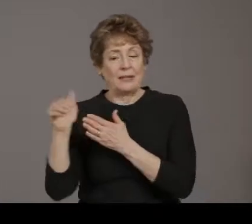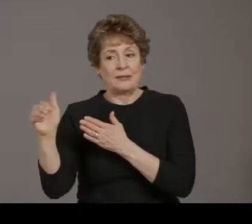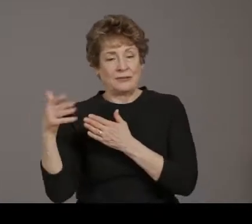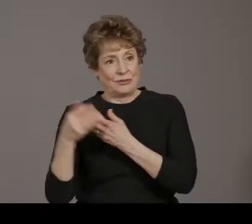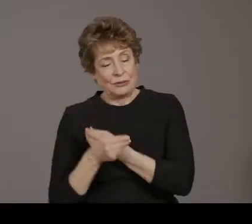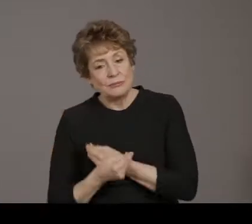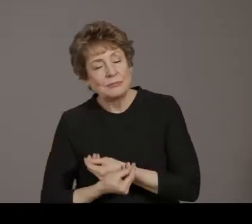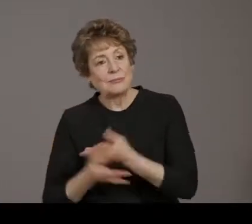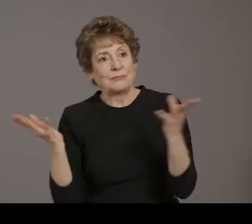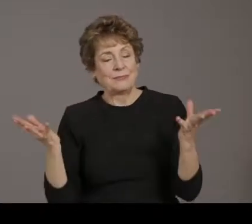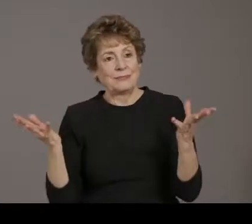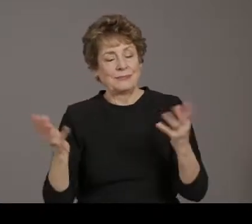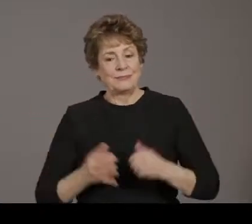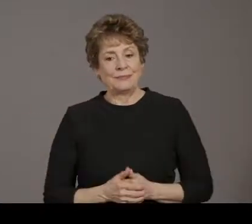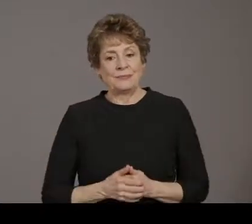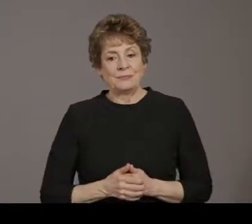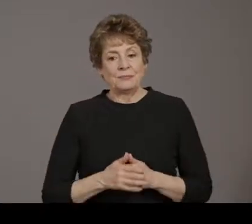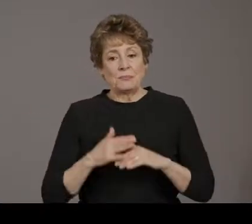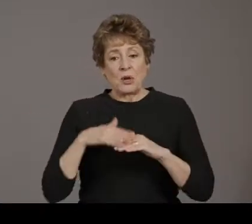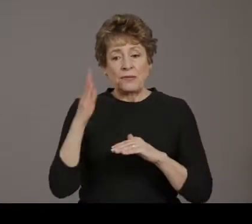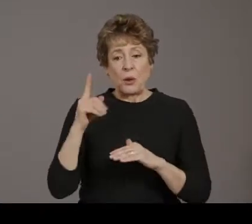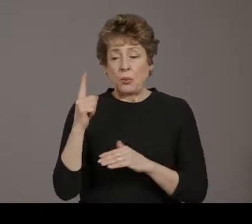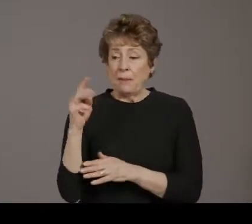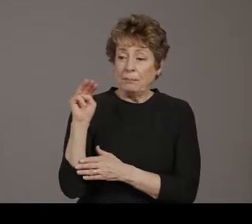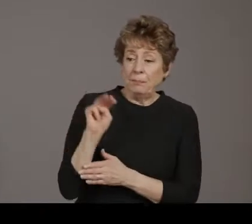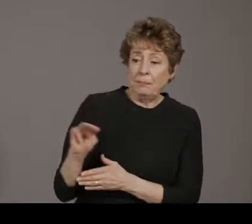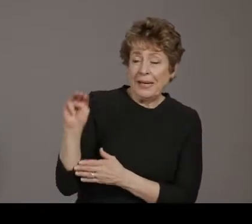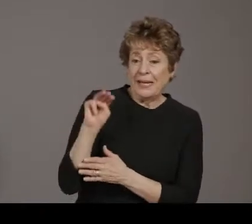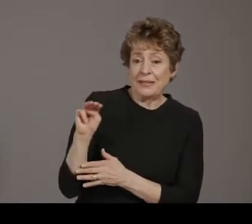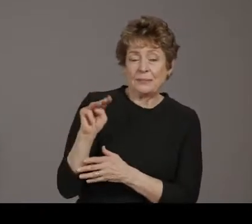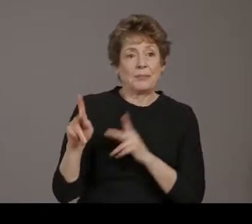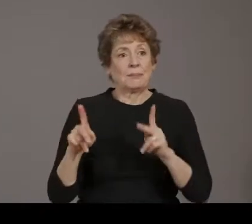over 1 million Arizonans receiving their first dose.